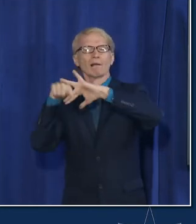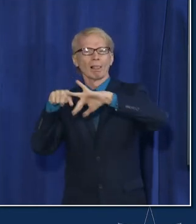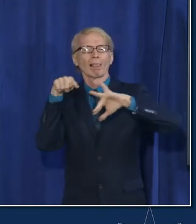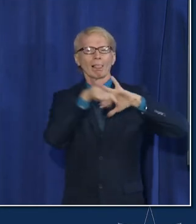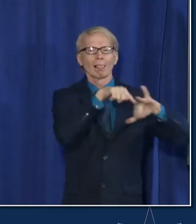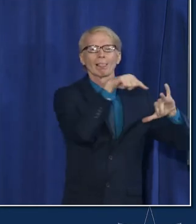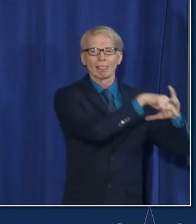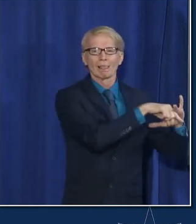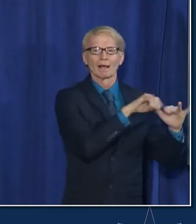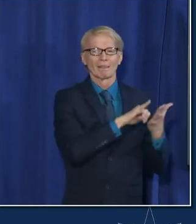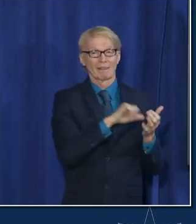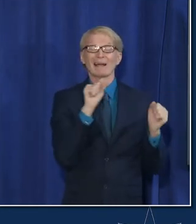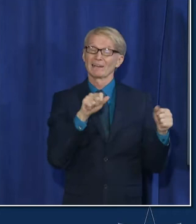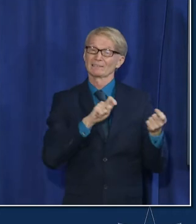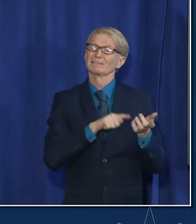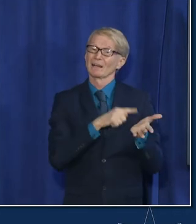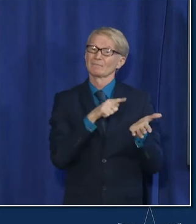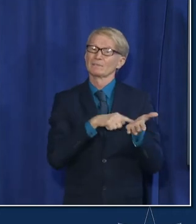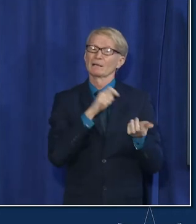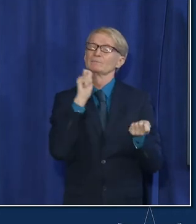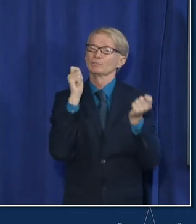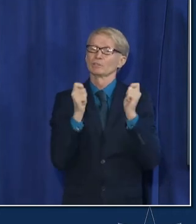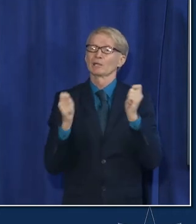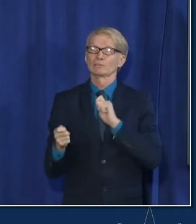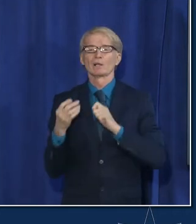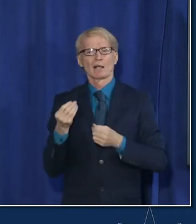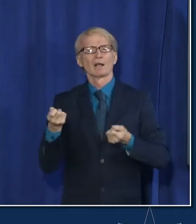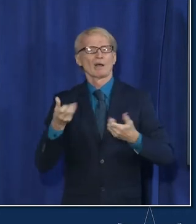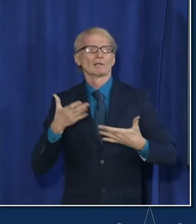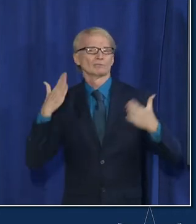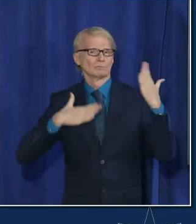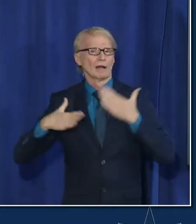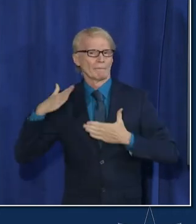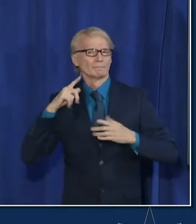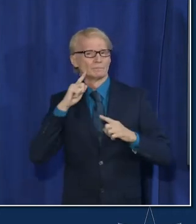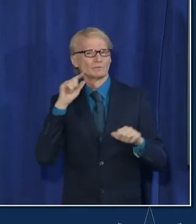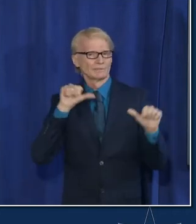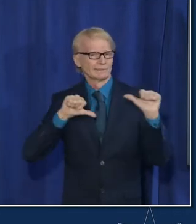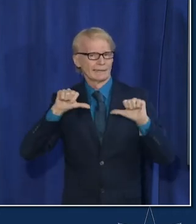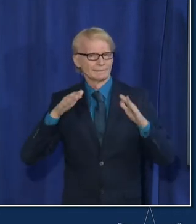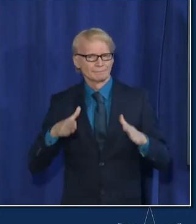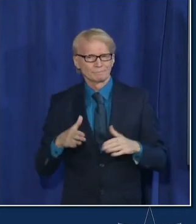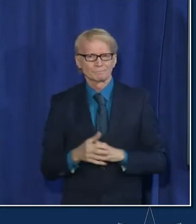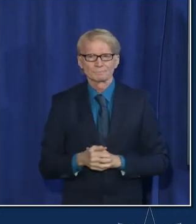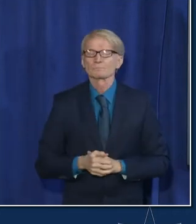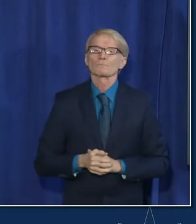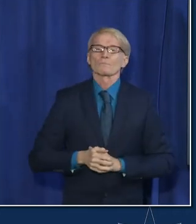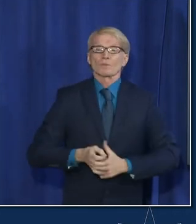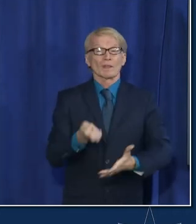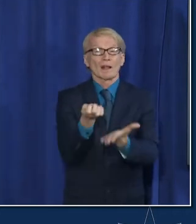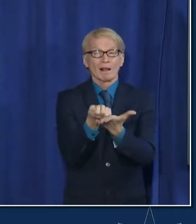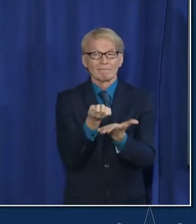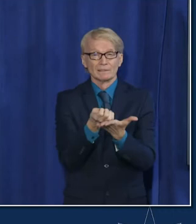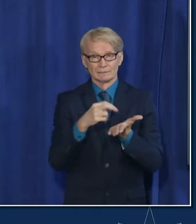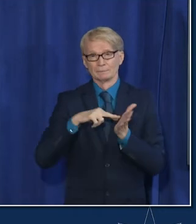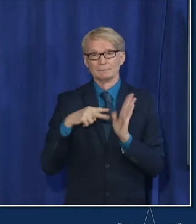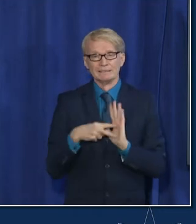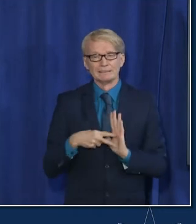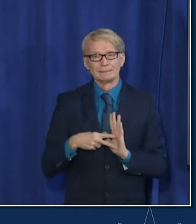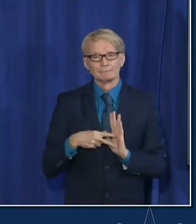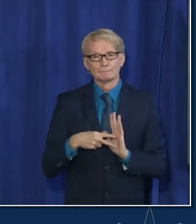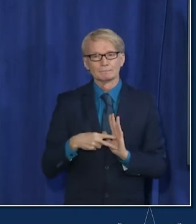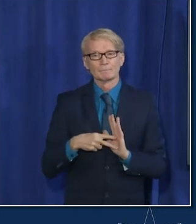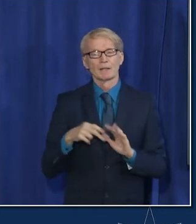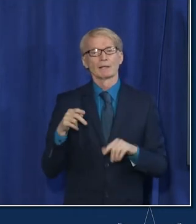we know those can sometimes be a problem so uh just to sort of finish out on the evidence um this is besides the